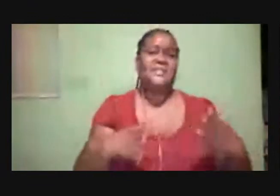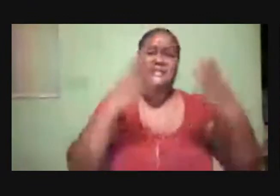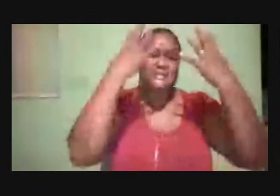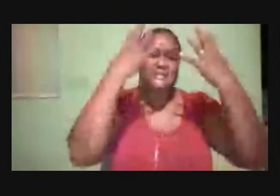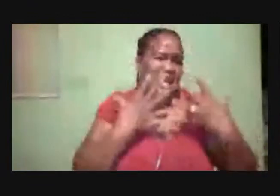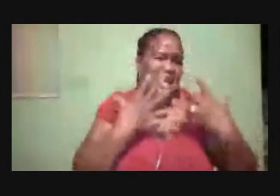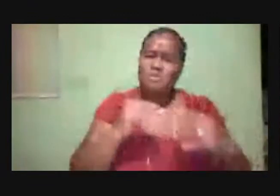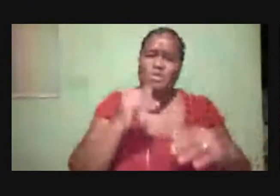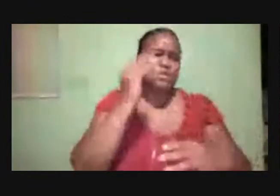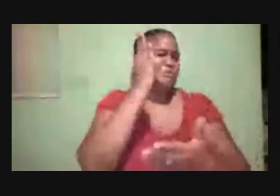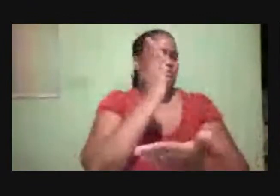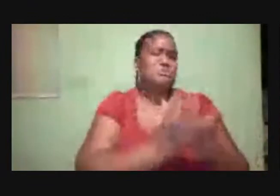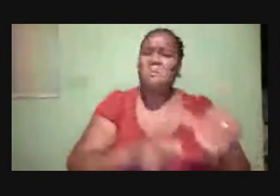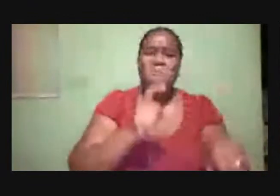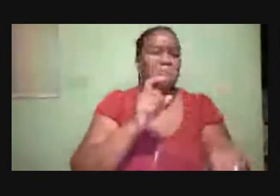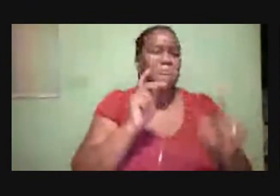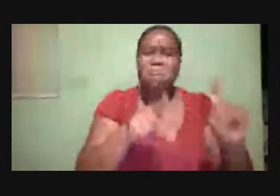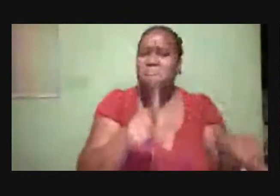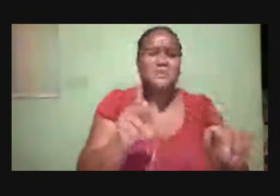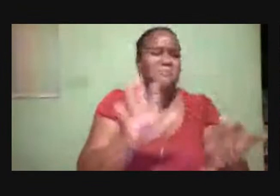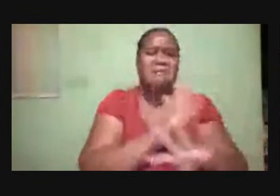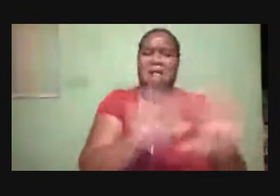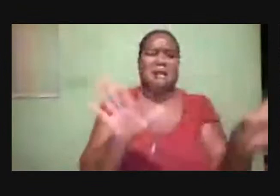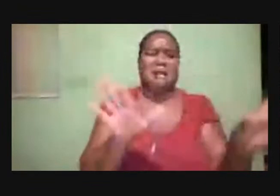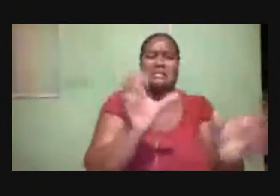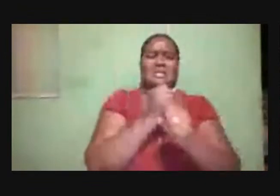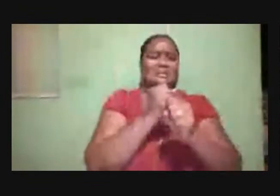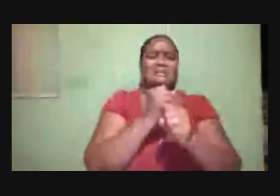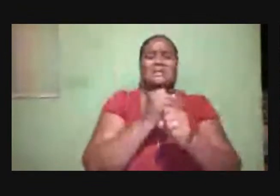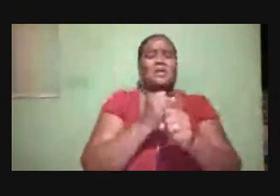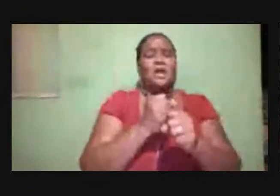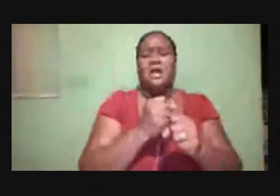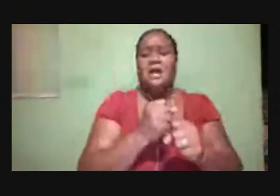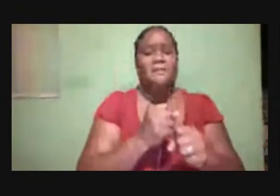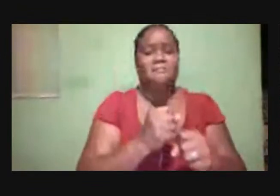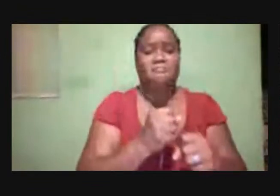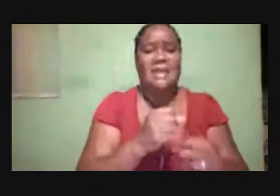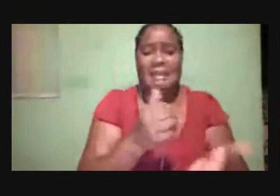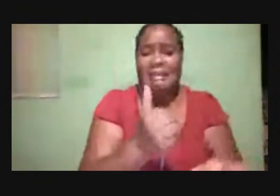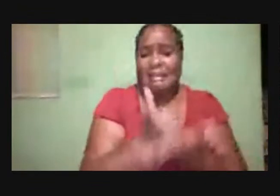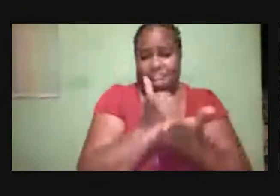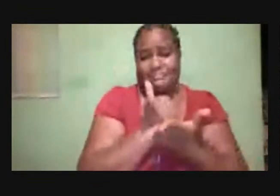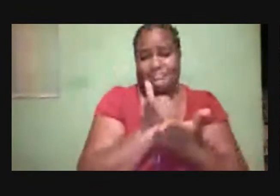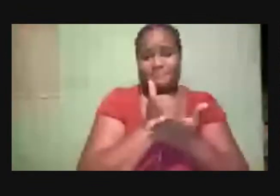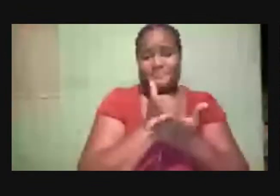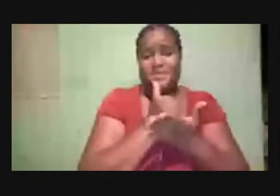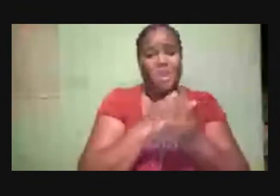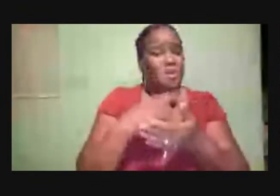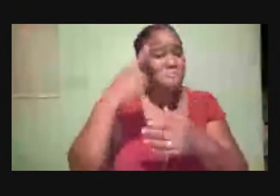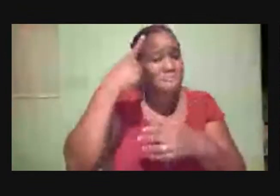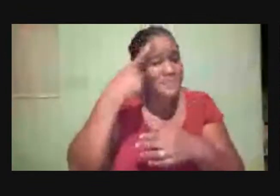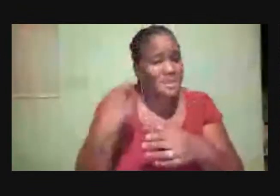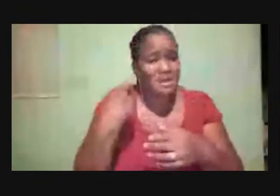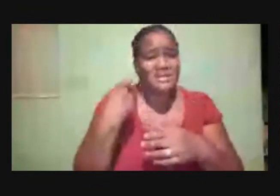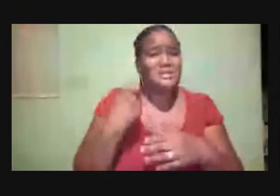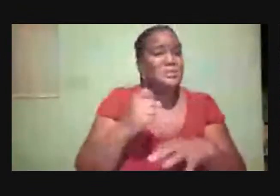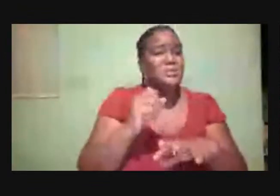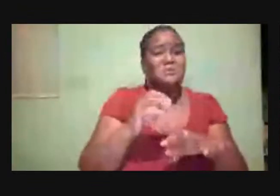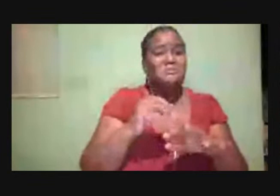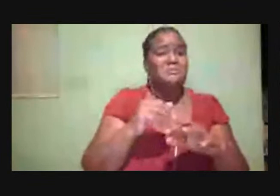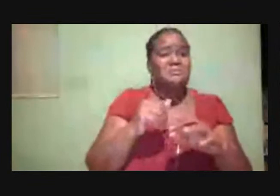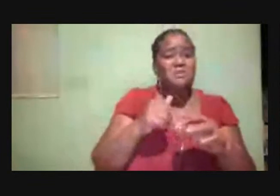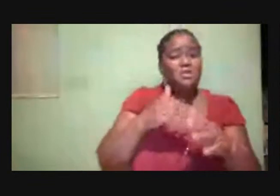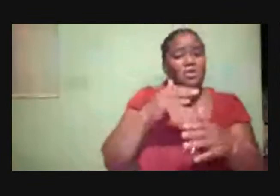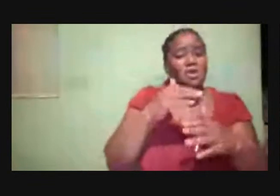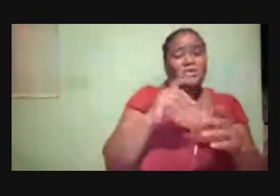Use Of them For lack Of access While others Completely Refuse To seek Treatment